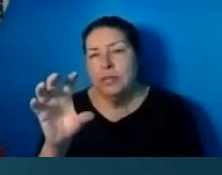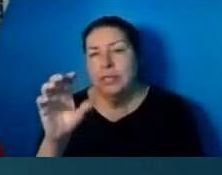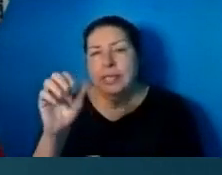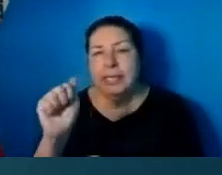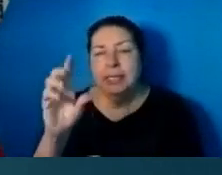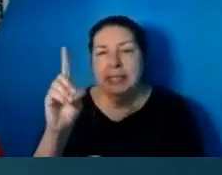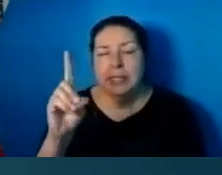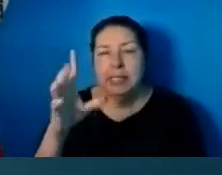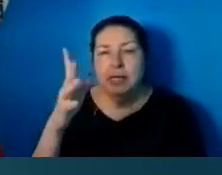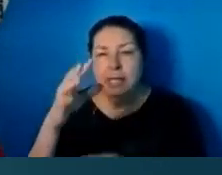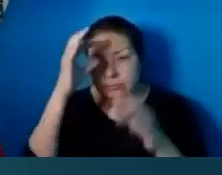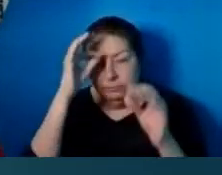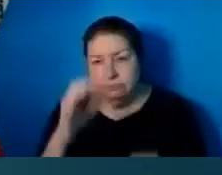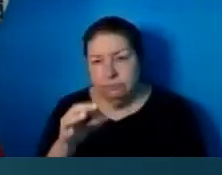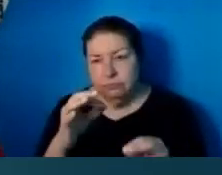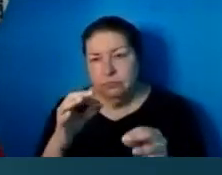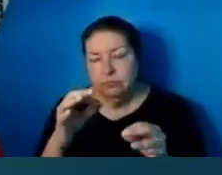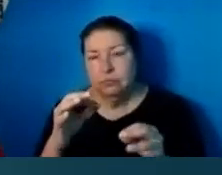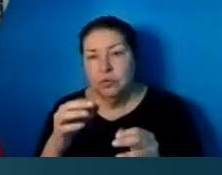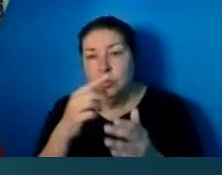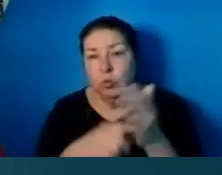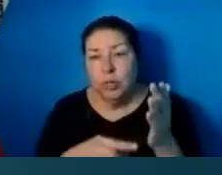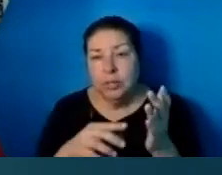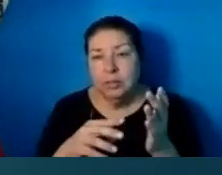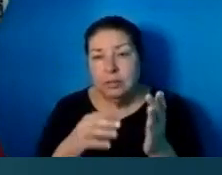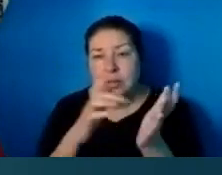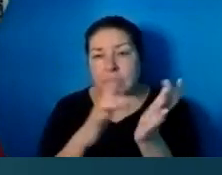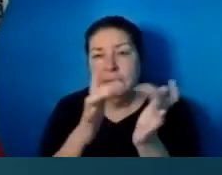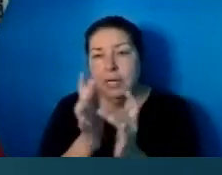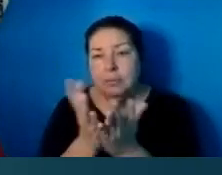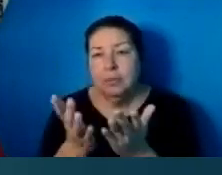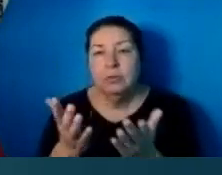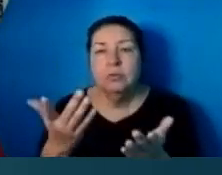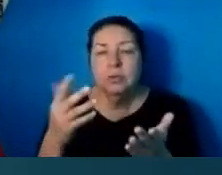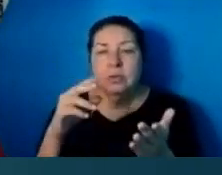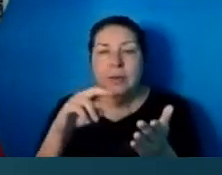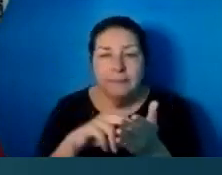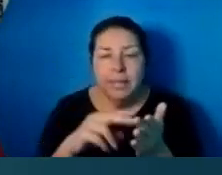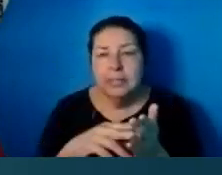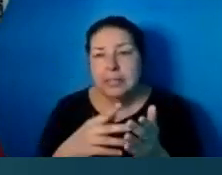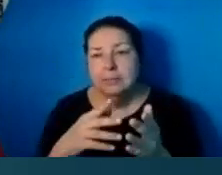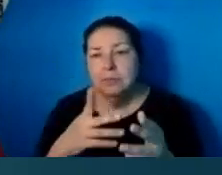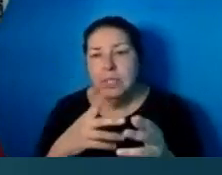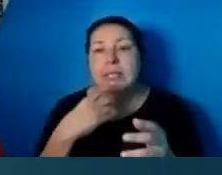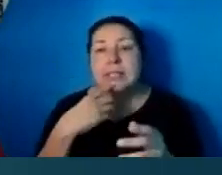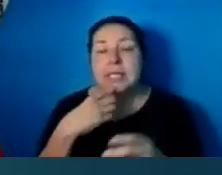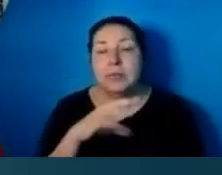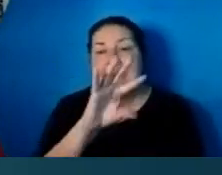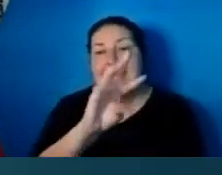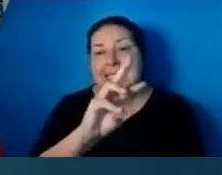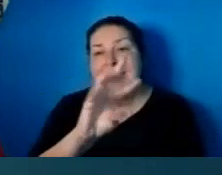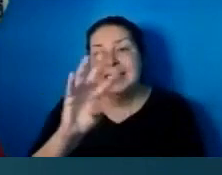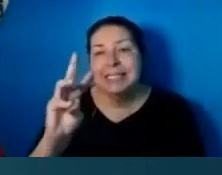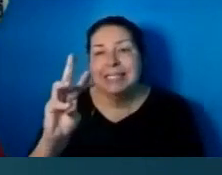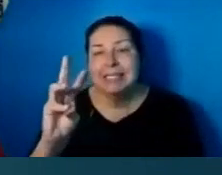what the Bible was. They codified it as 66 books written over 3